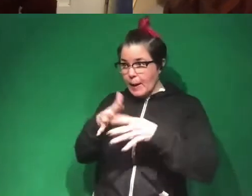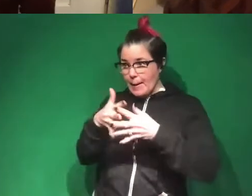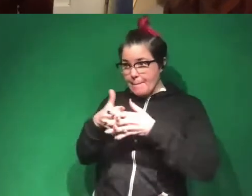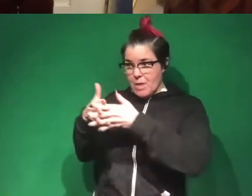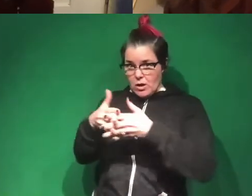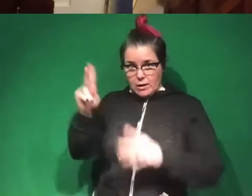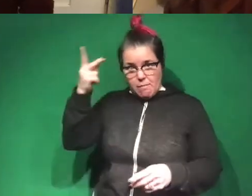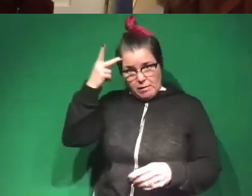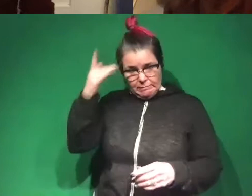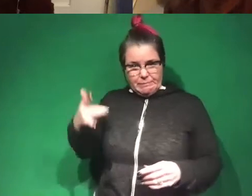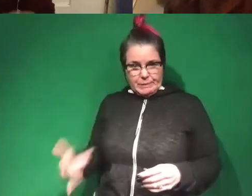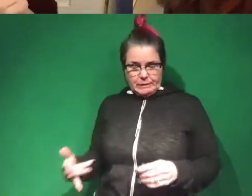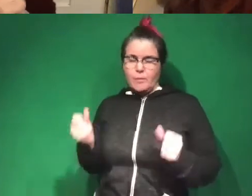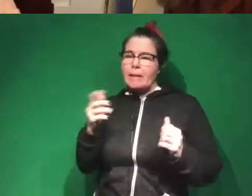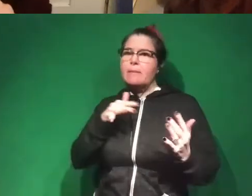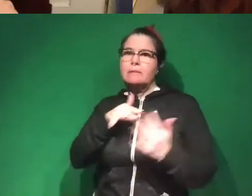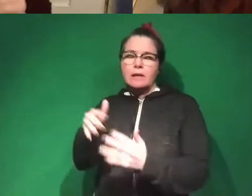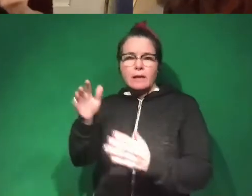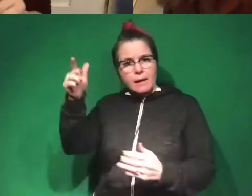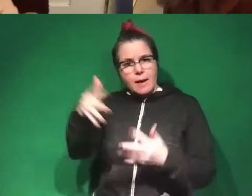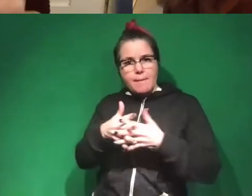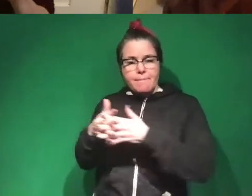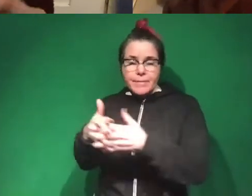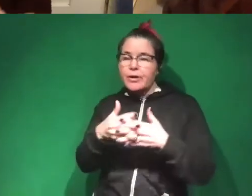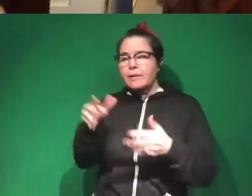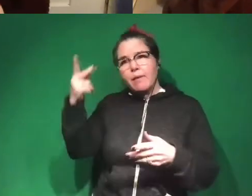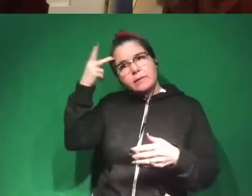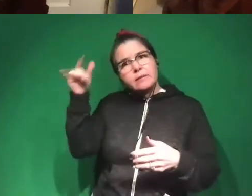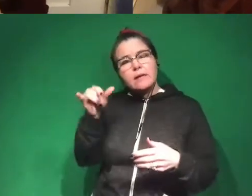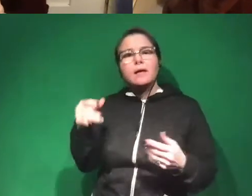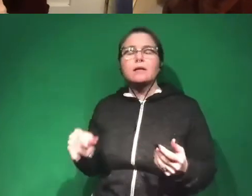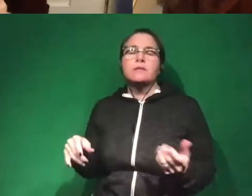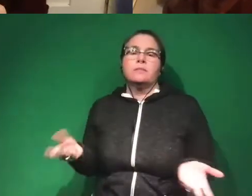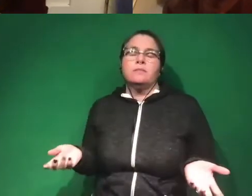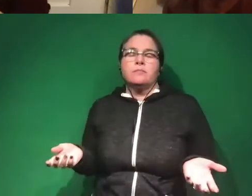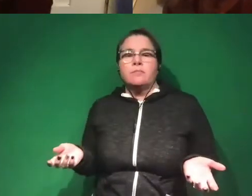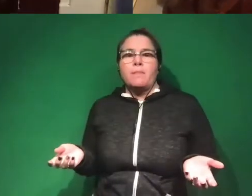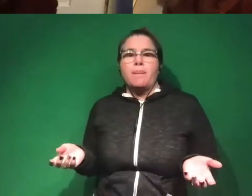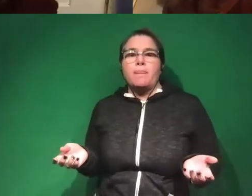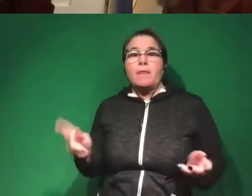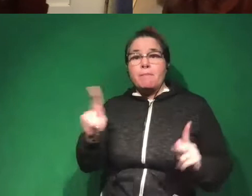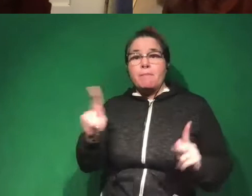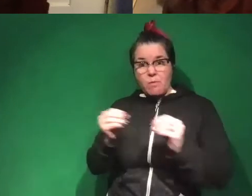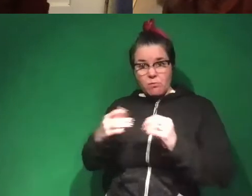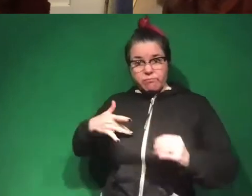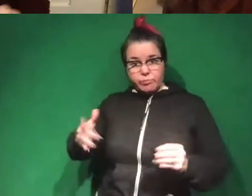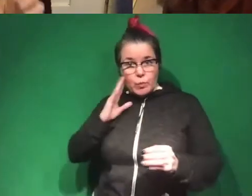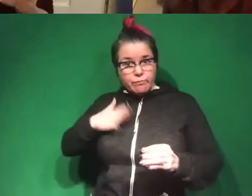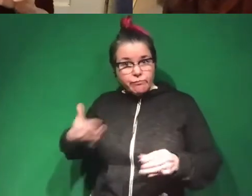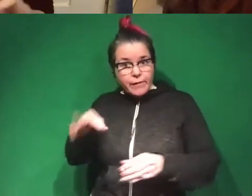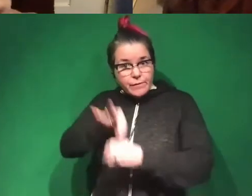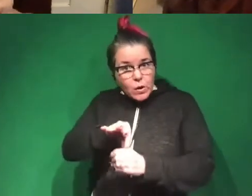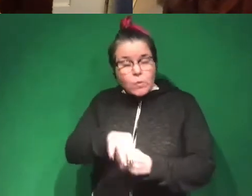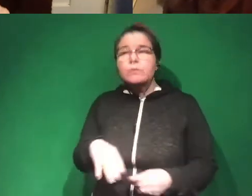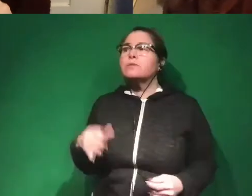So a lot of people study American politics and they study things like what gets people more likely to vote or why do some people